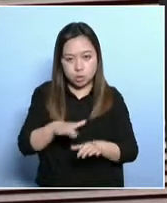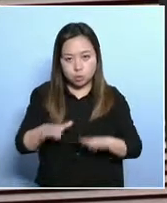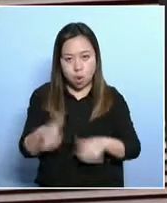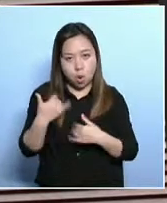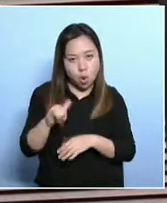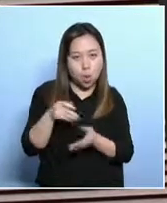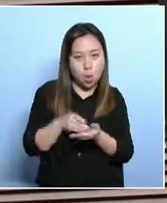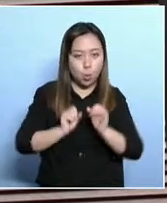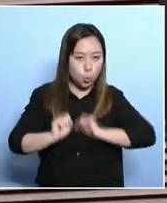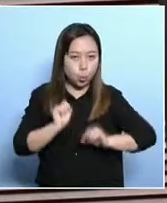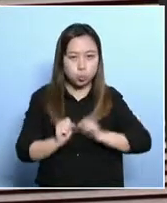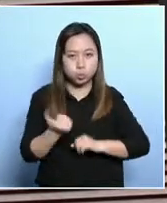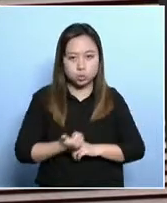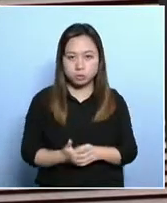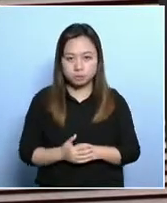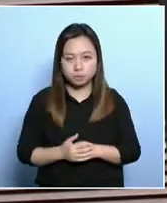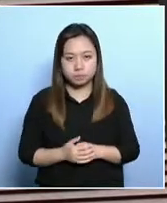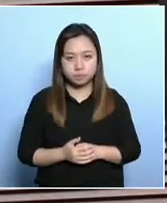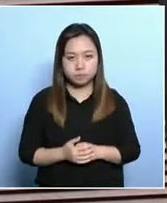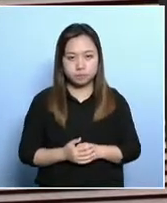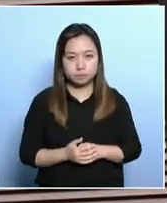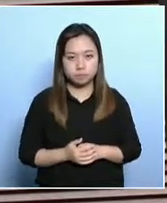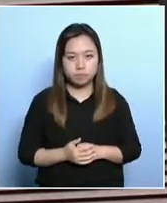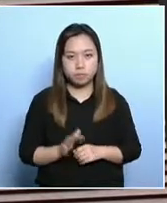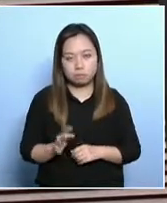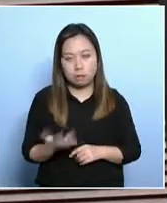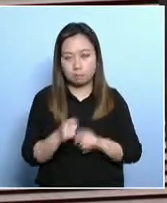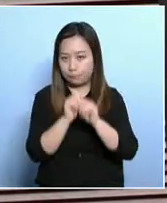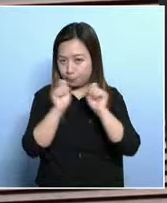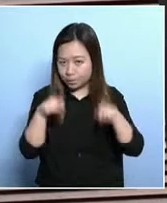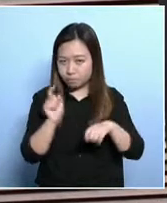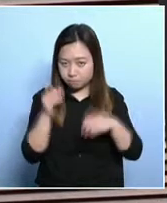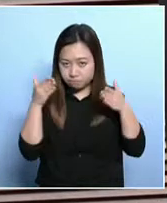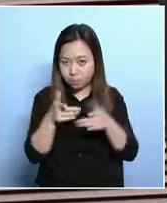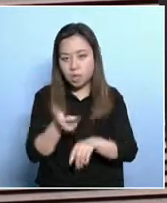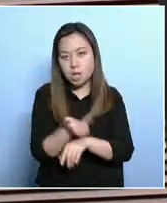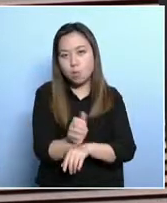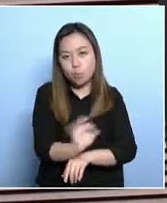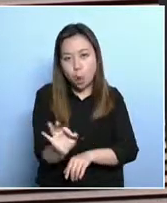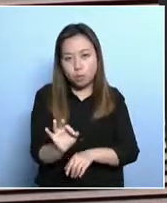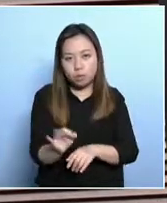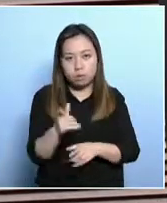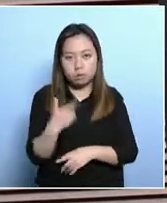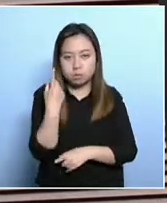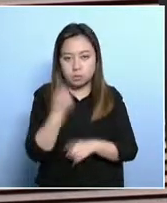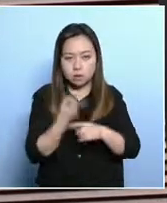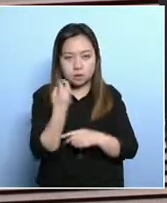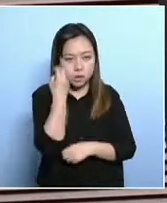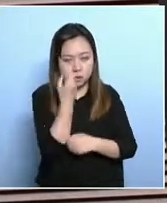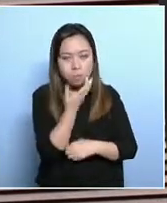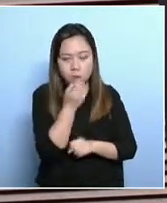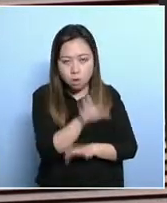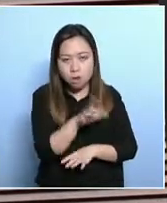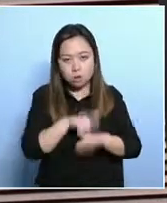allow them to pay for extracurricular activities of their children.